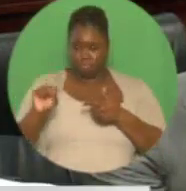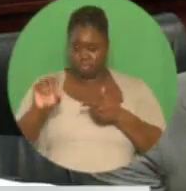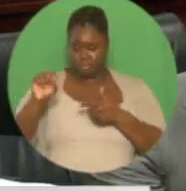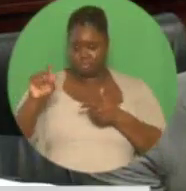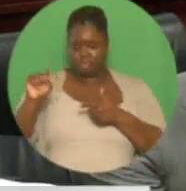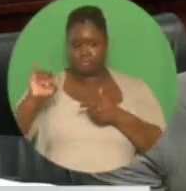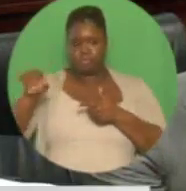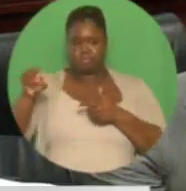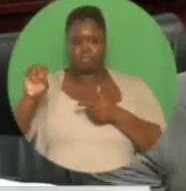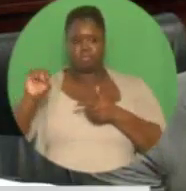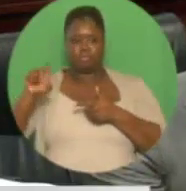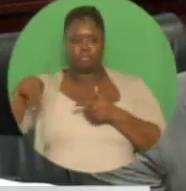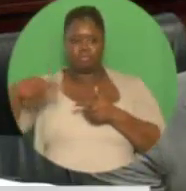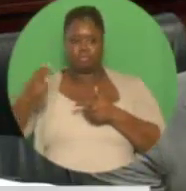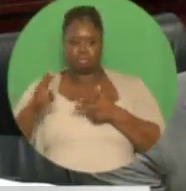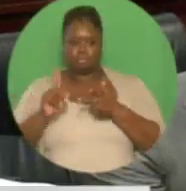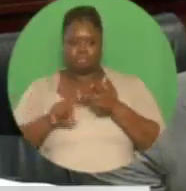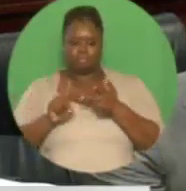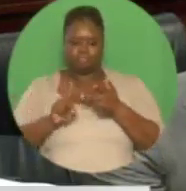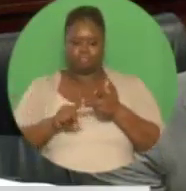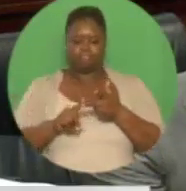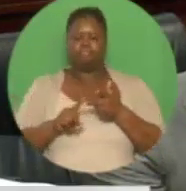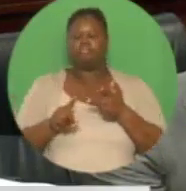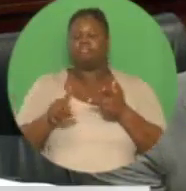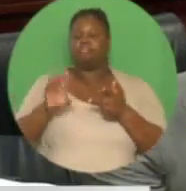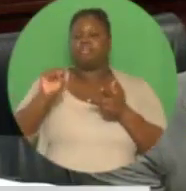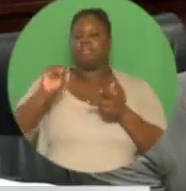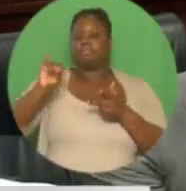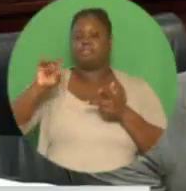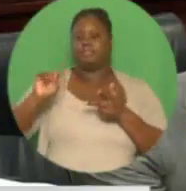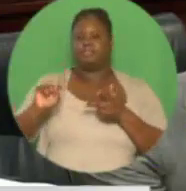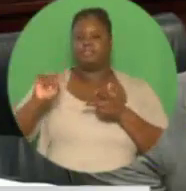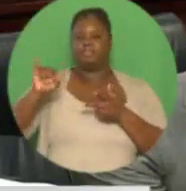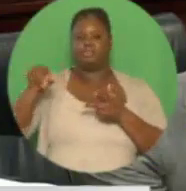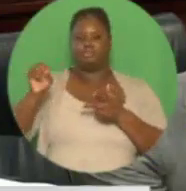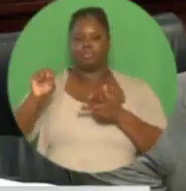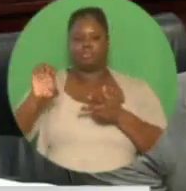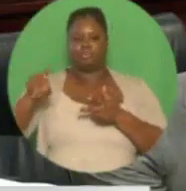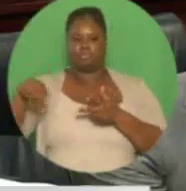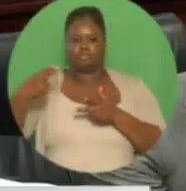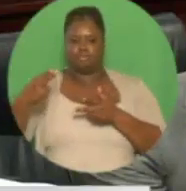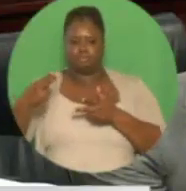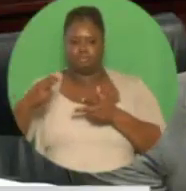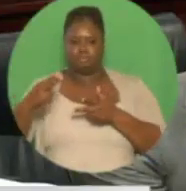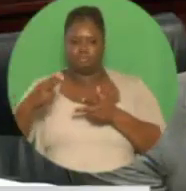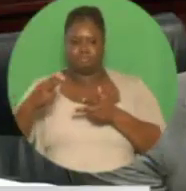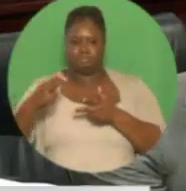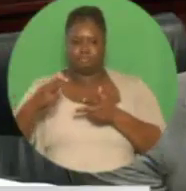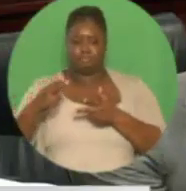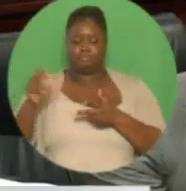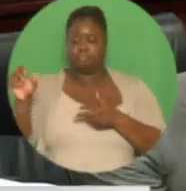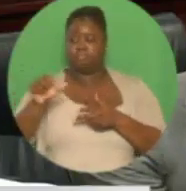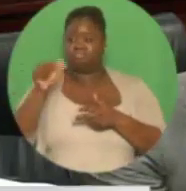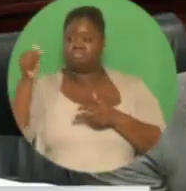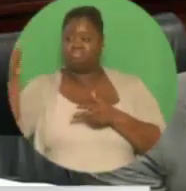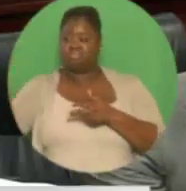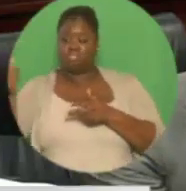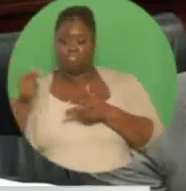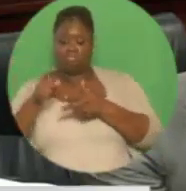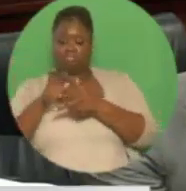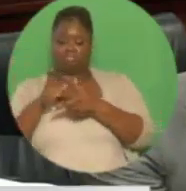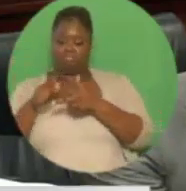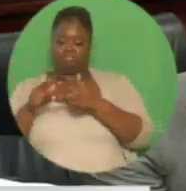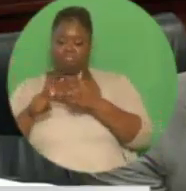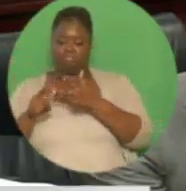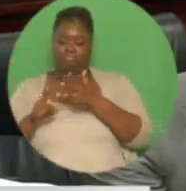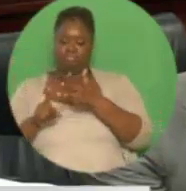Five police stations are moving to construction phase, Old Grange and Roxburgh and Tobago, and Manzanilla, Matura and Matalot in Trinidad.